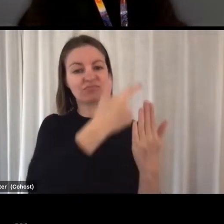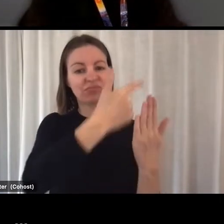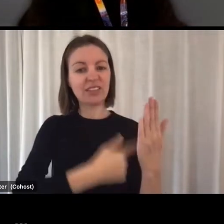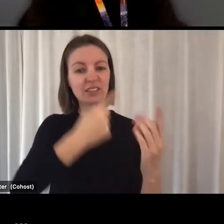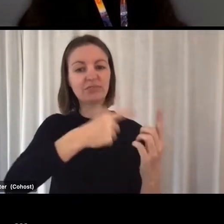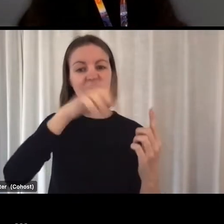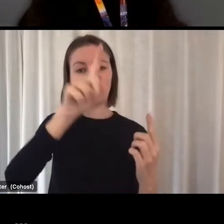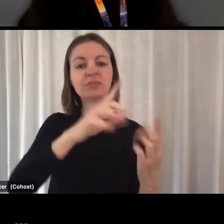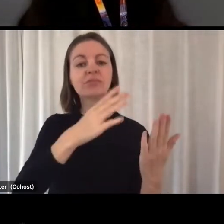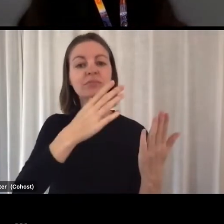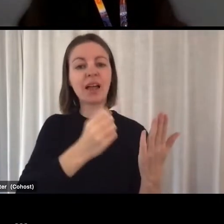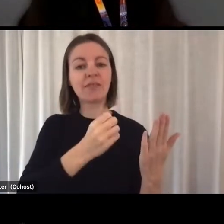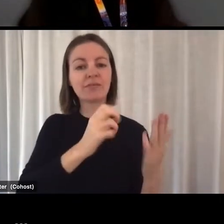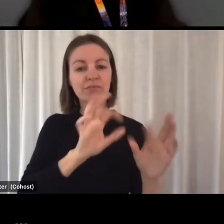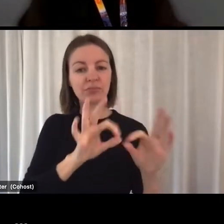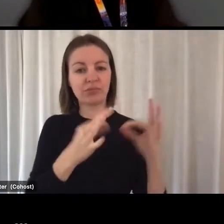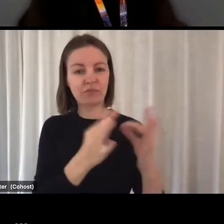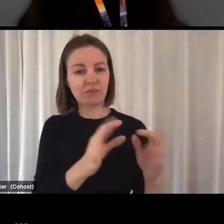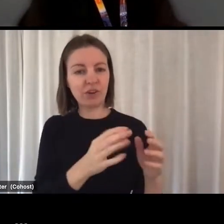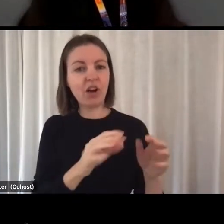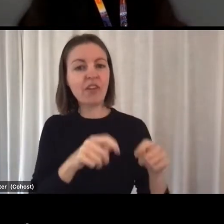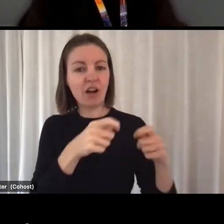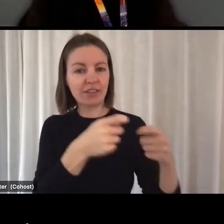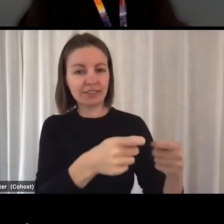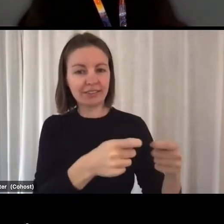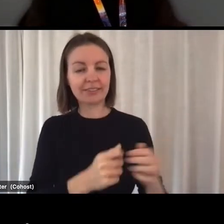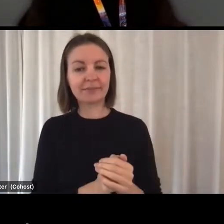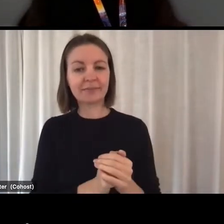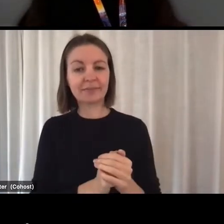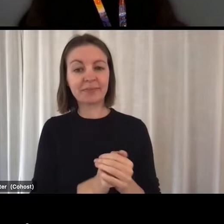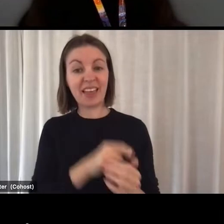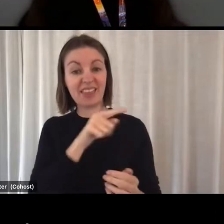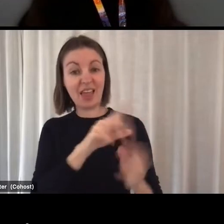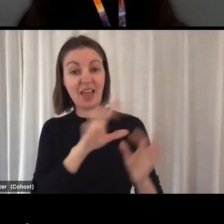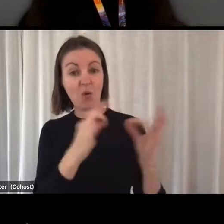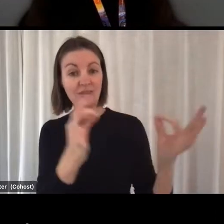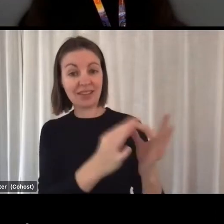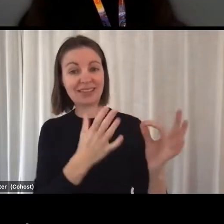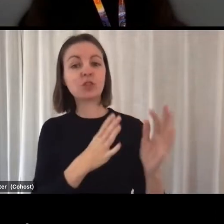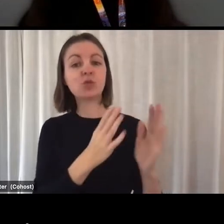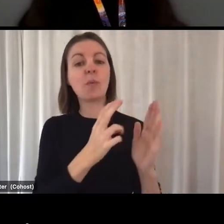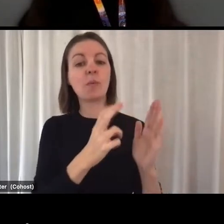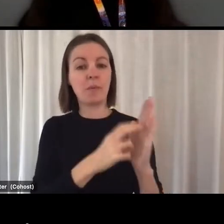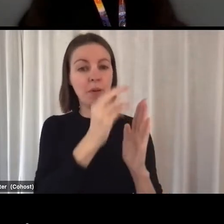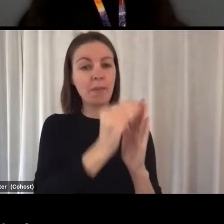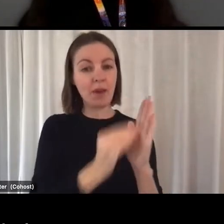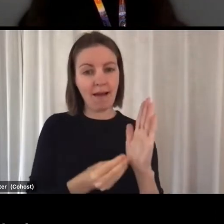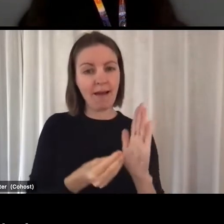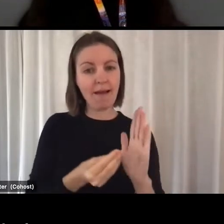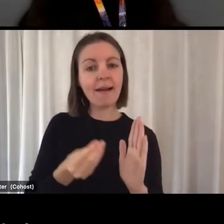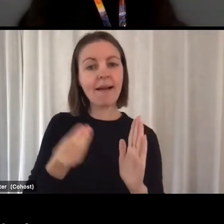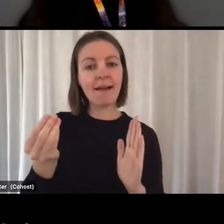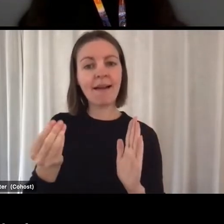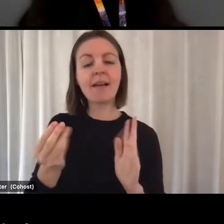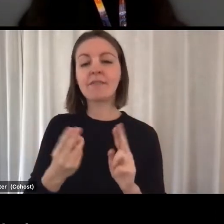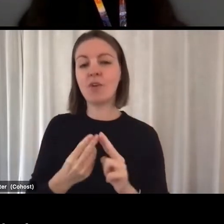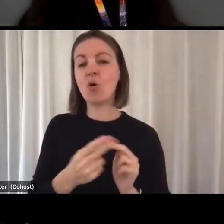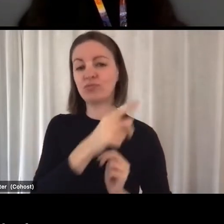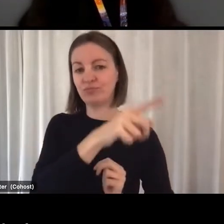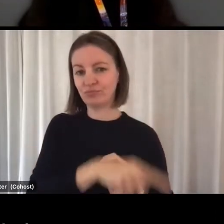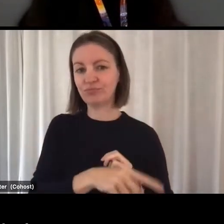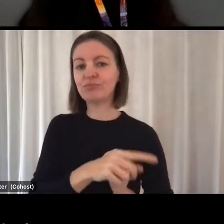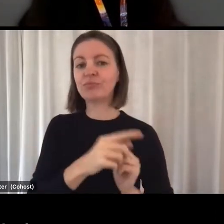It's important to note that eligible providers will need to apply on behalf of the registered nurses they directly employ